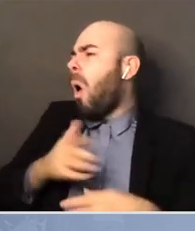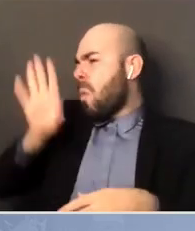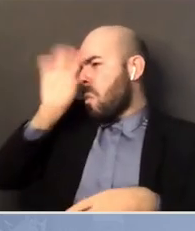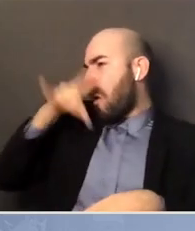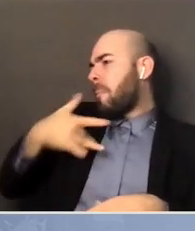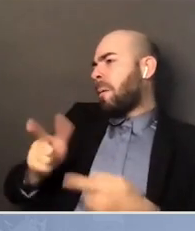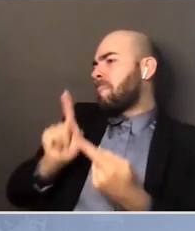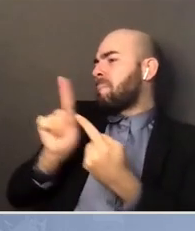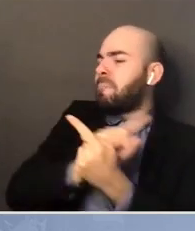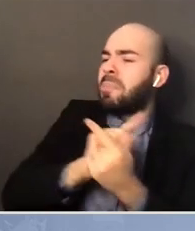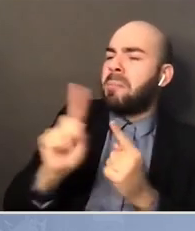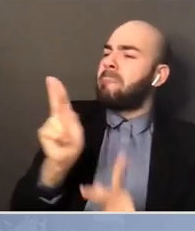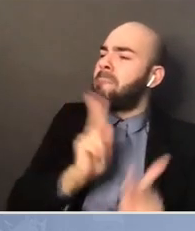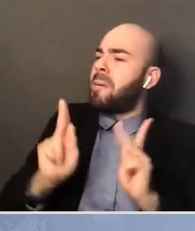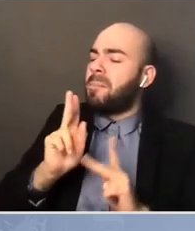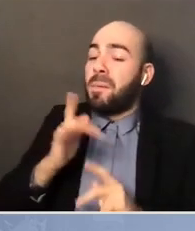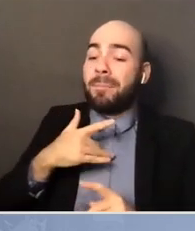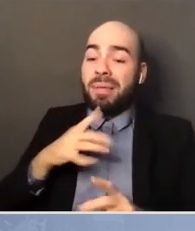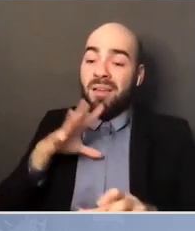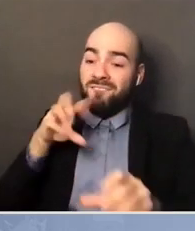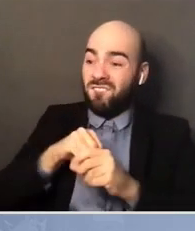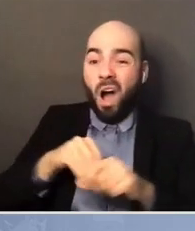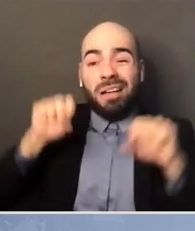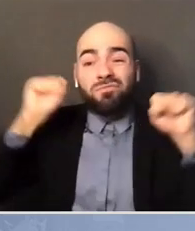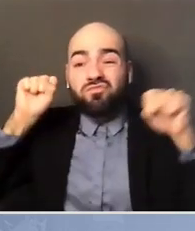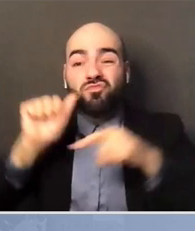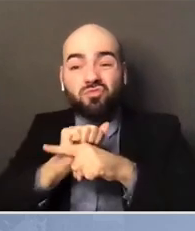They start off, they're supposed to be on a workout program.